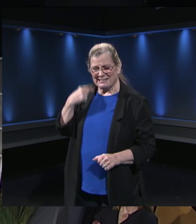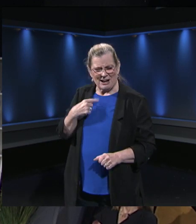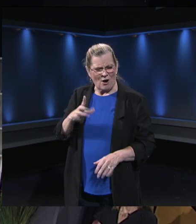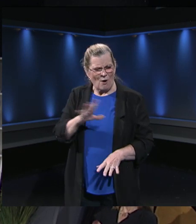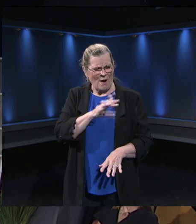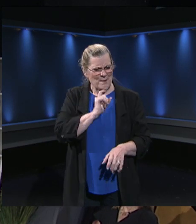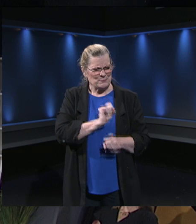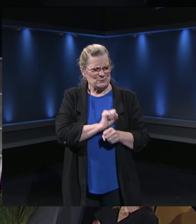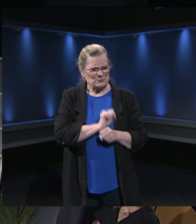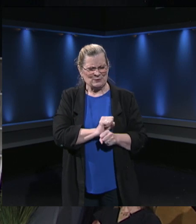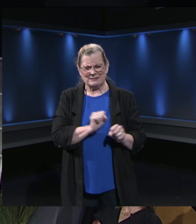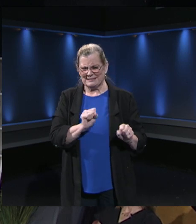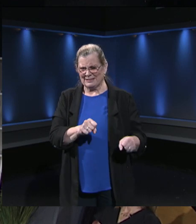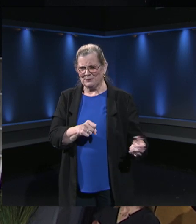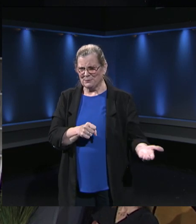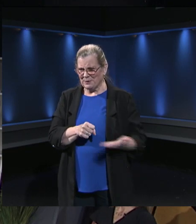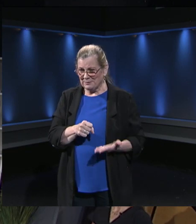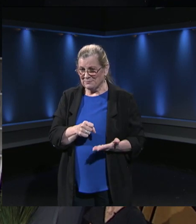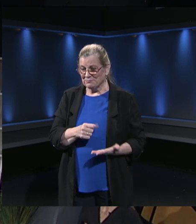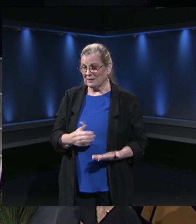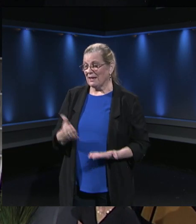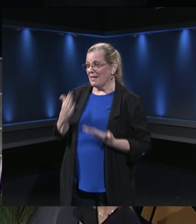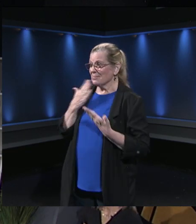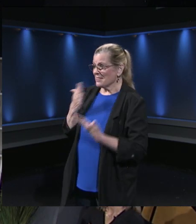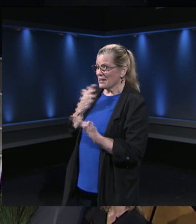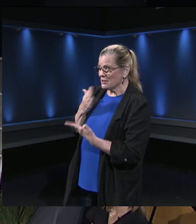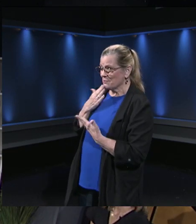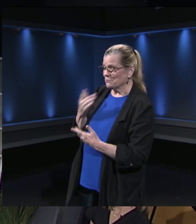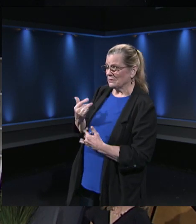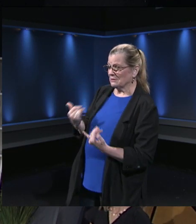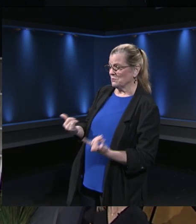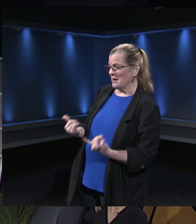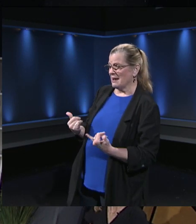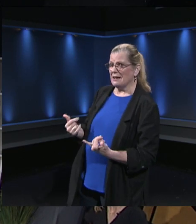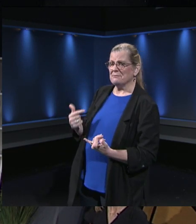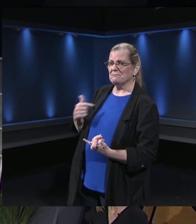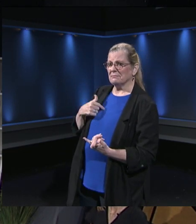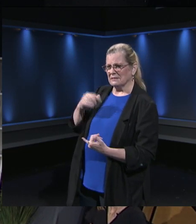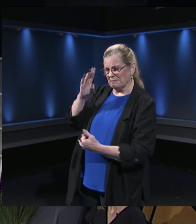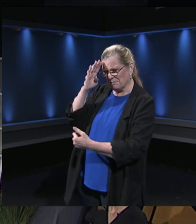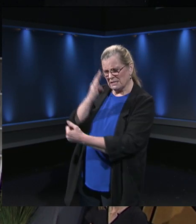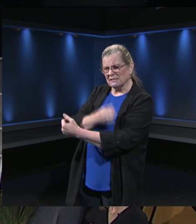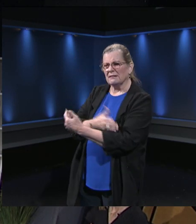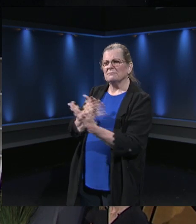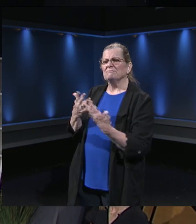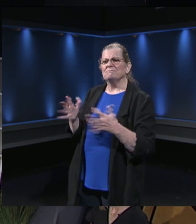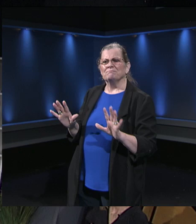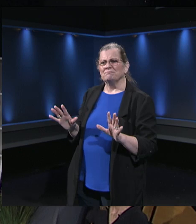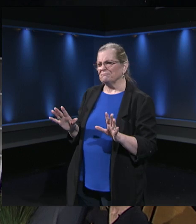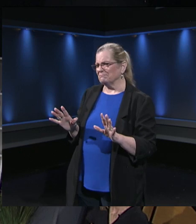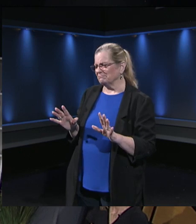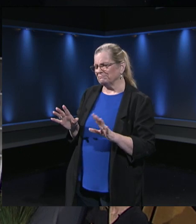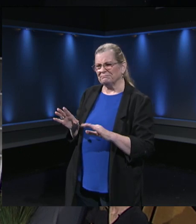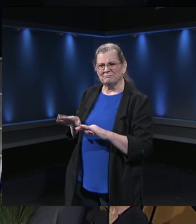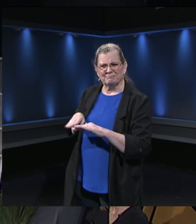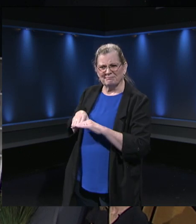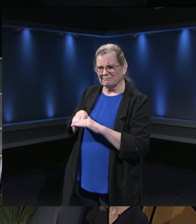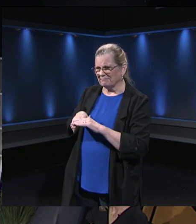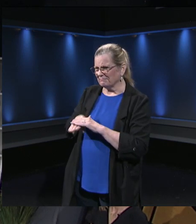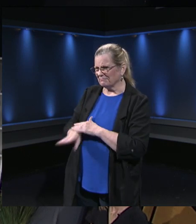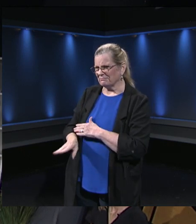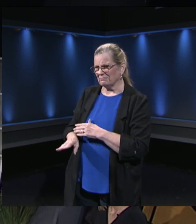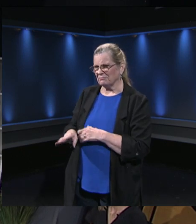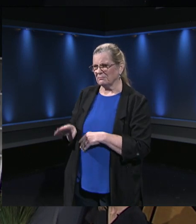Welcome. Thank you. So my question is today, my son was not able to get emails from his fourth period